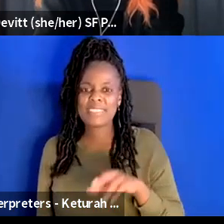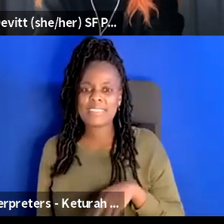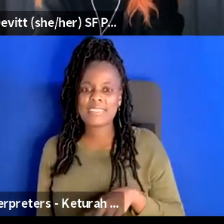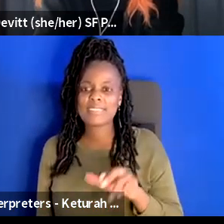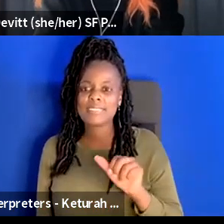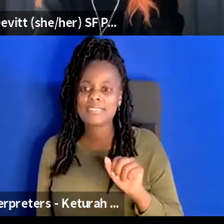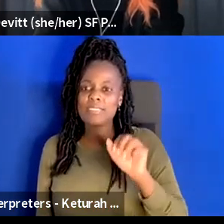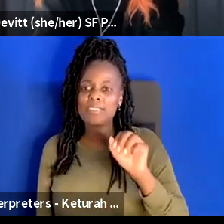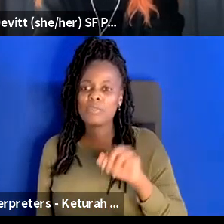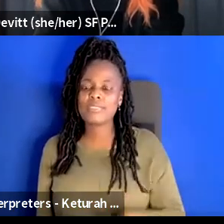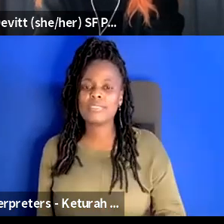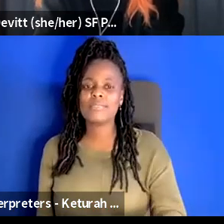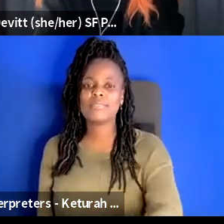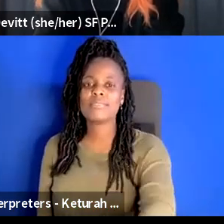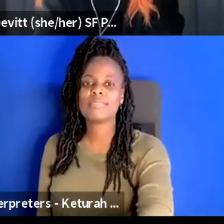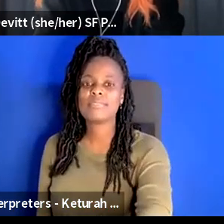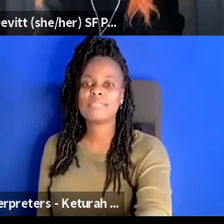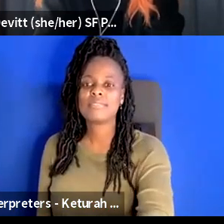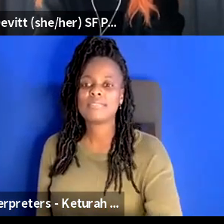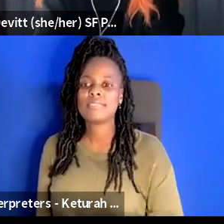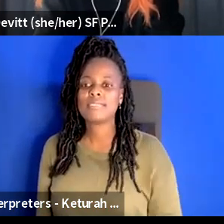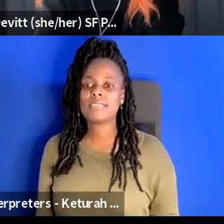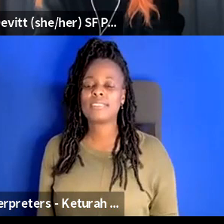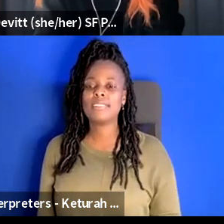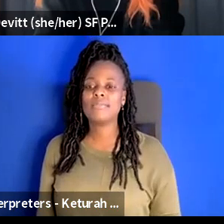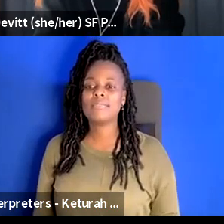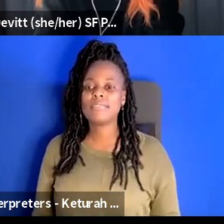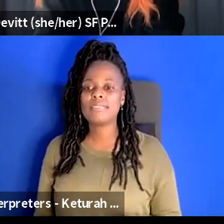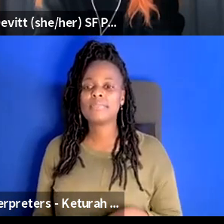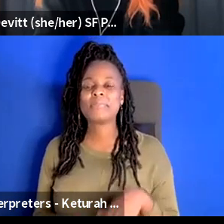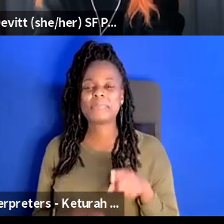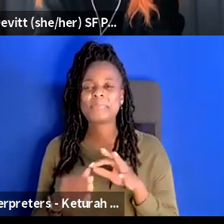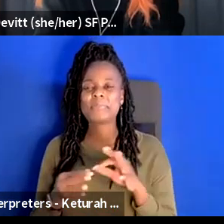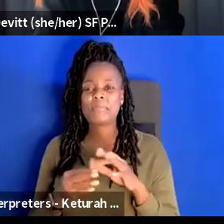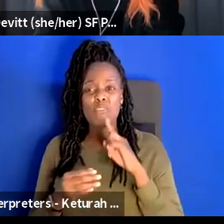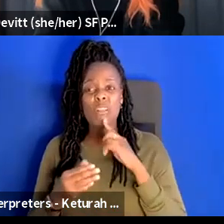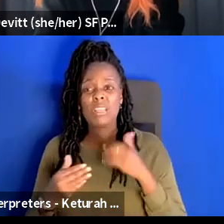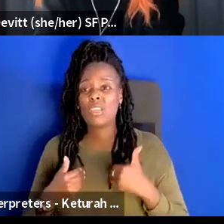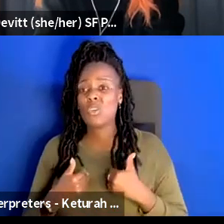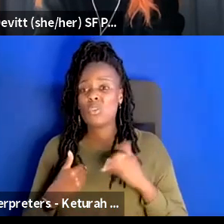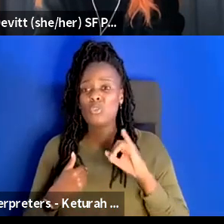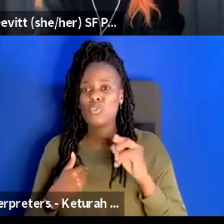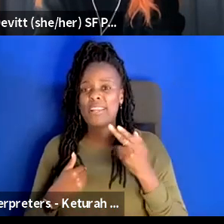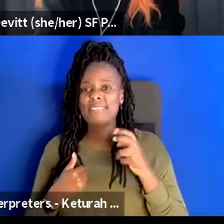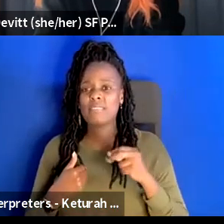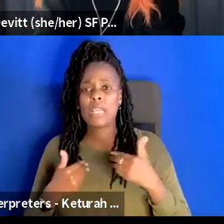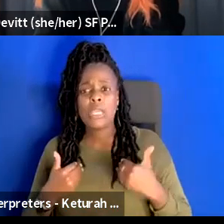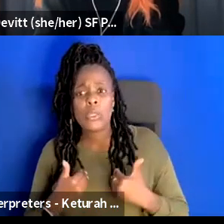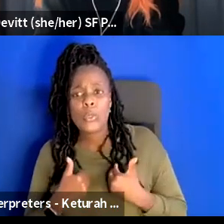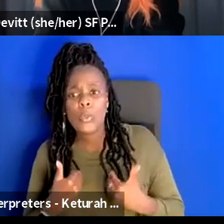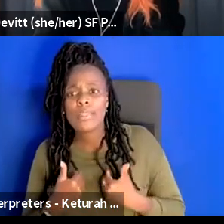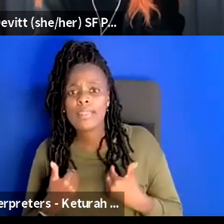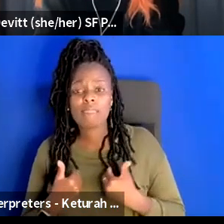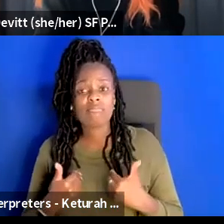youth like the reason that we're why are we not creating policies and like environments that you feel like they